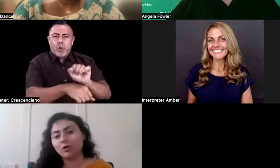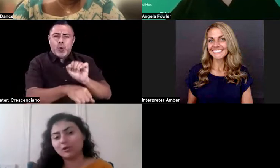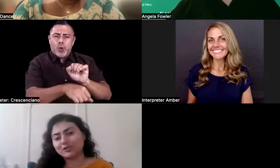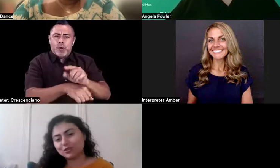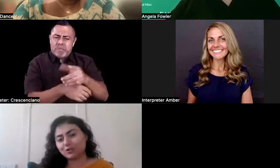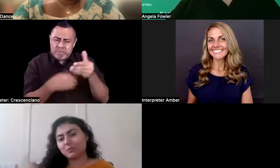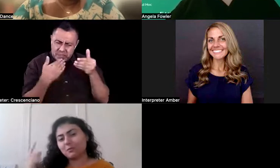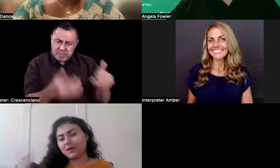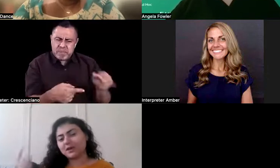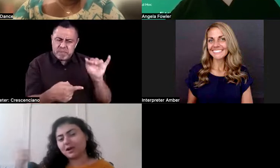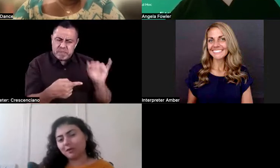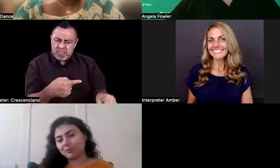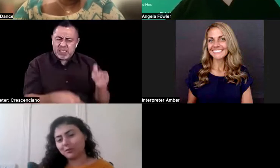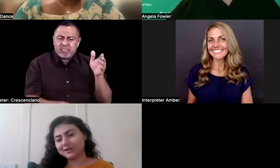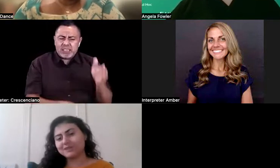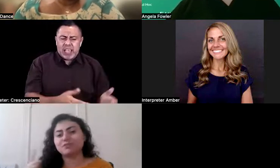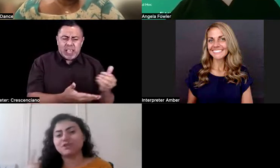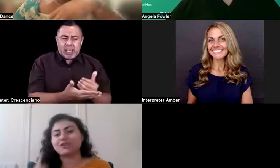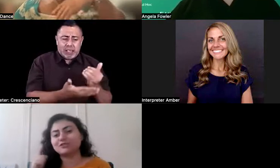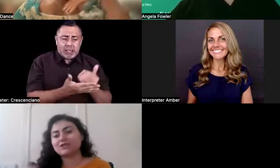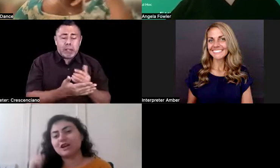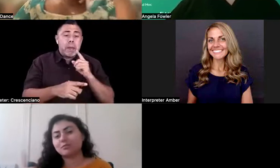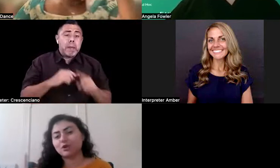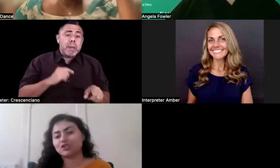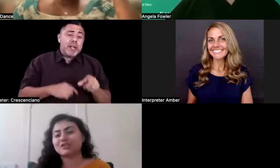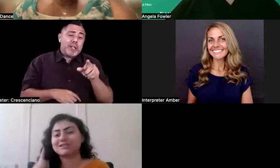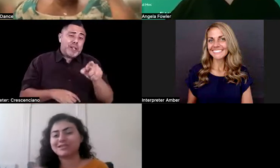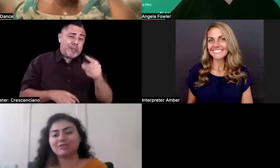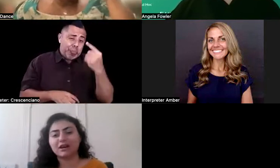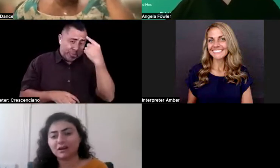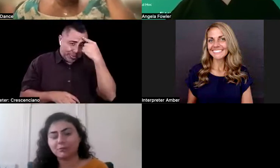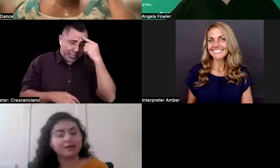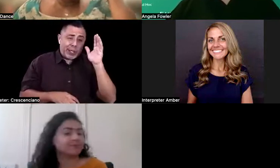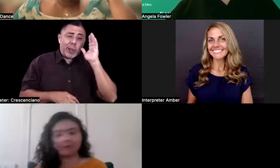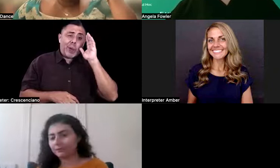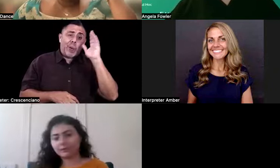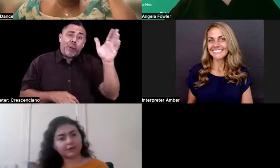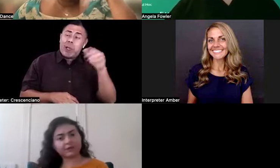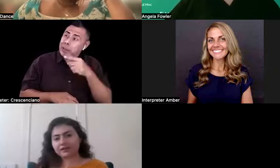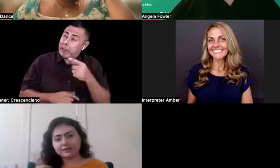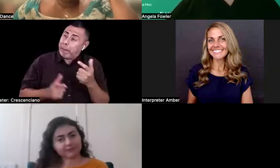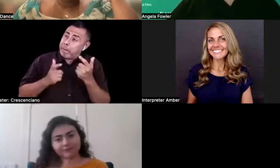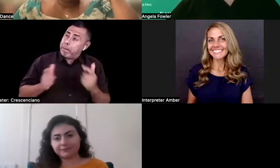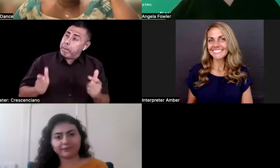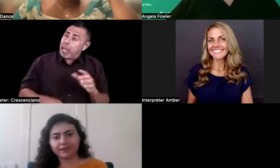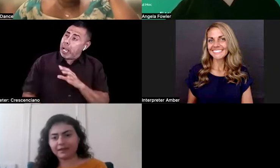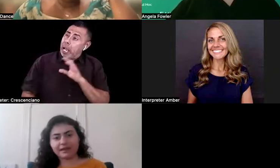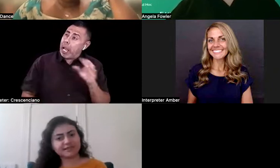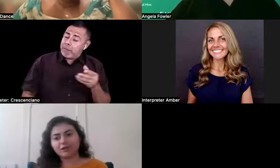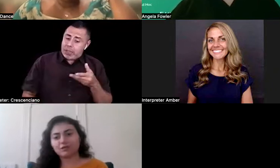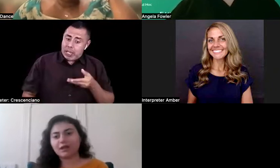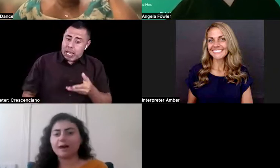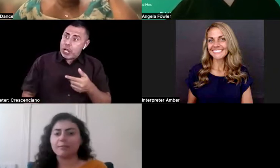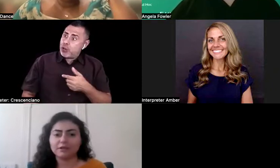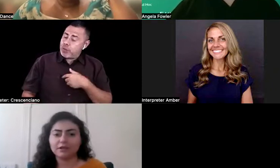you're going to go into a big company and be their DEI person and save that company. Not it. Like,